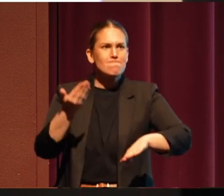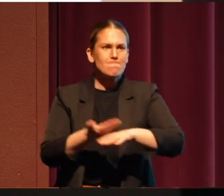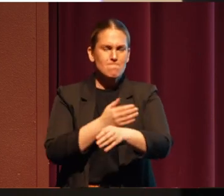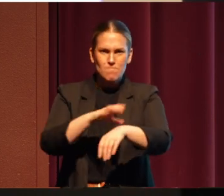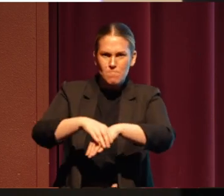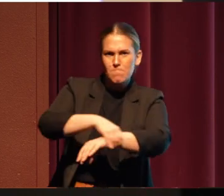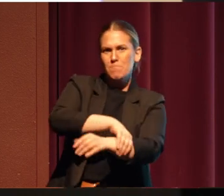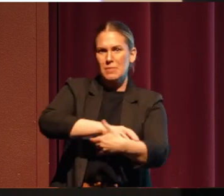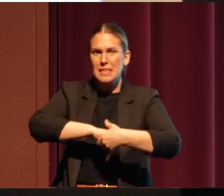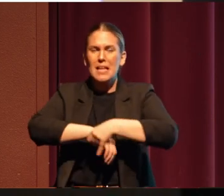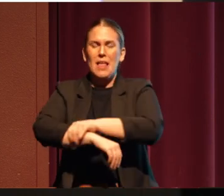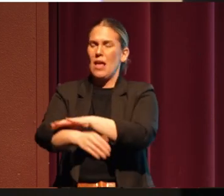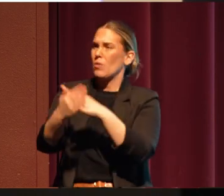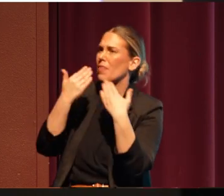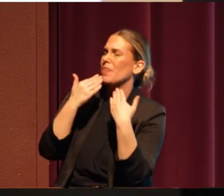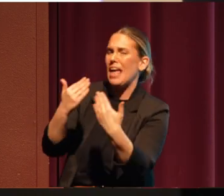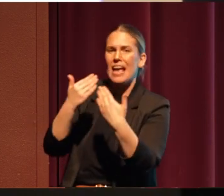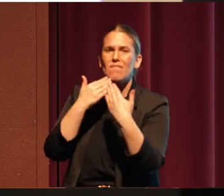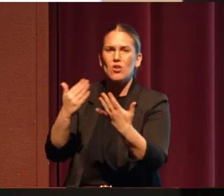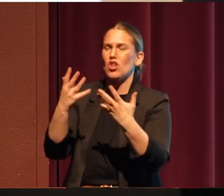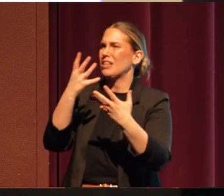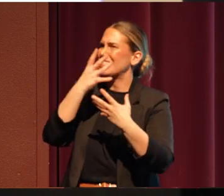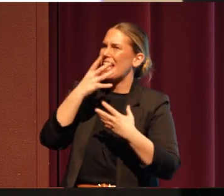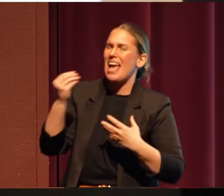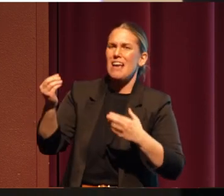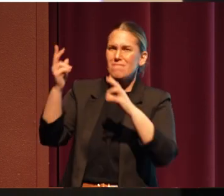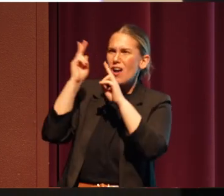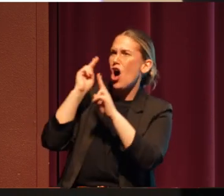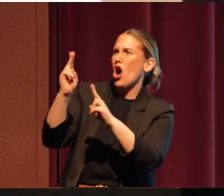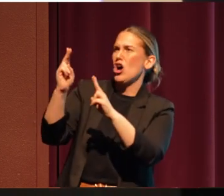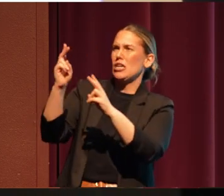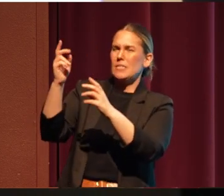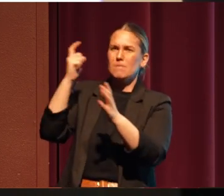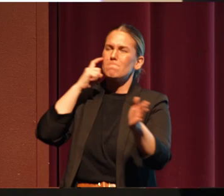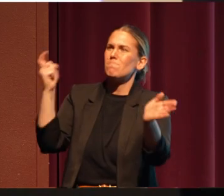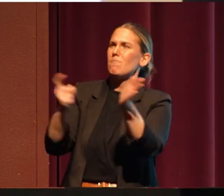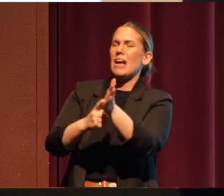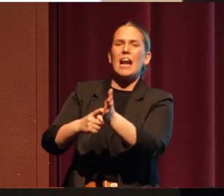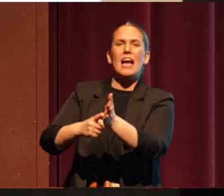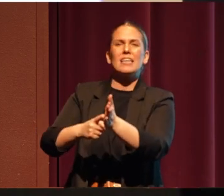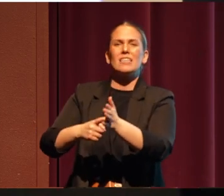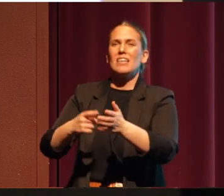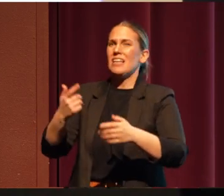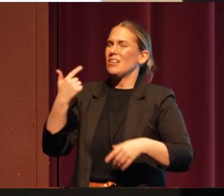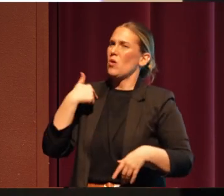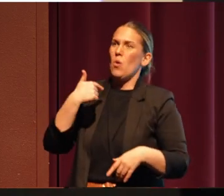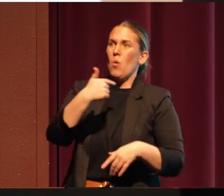thankfulness that the tribes that were not terminated don't maybe know to appreciate to its fullest.